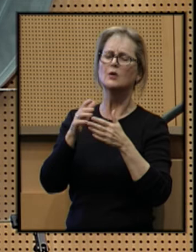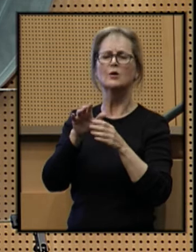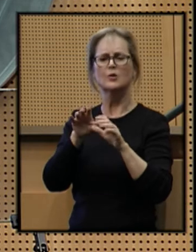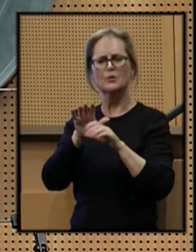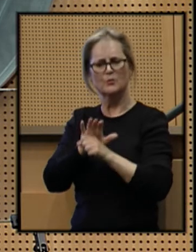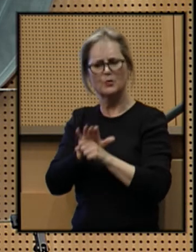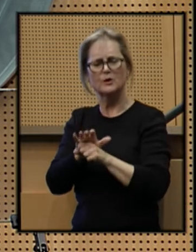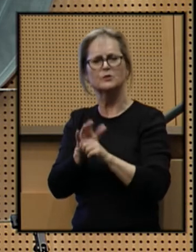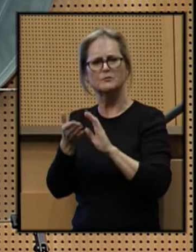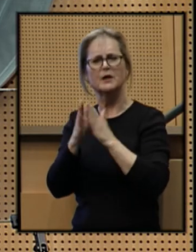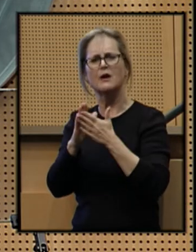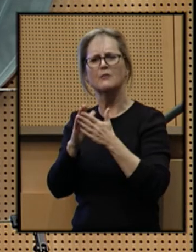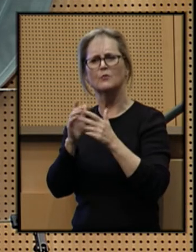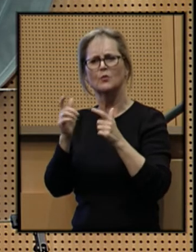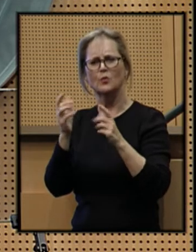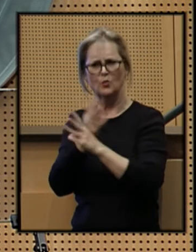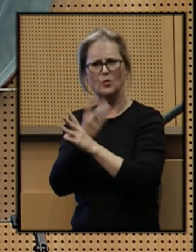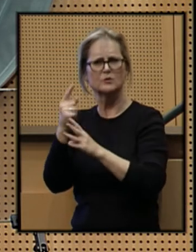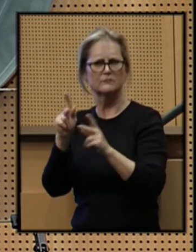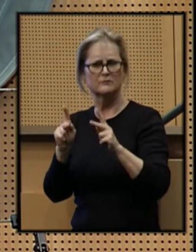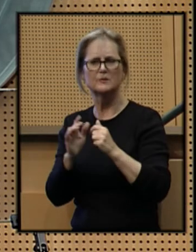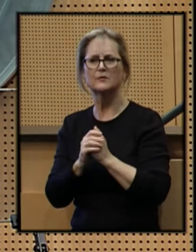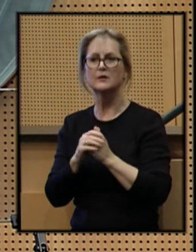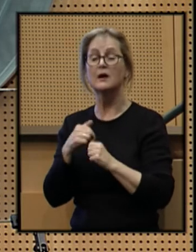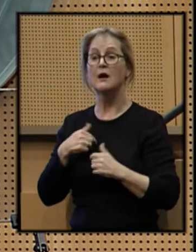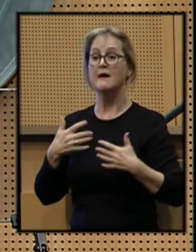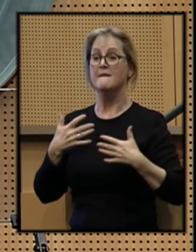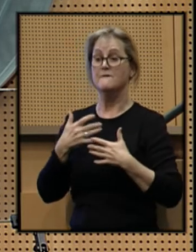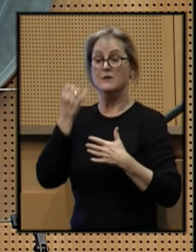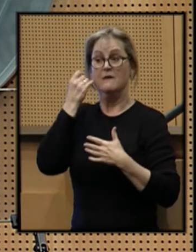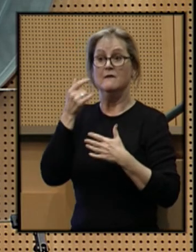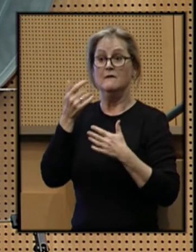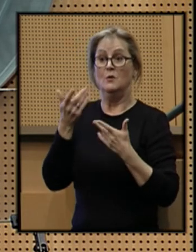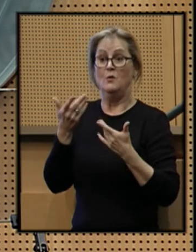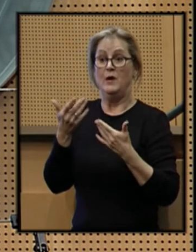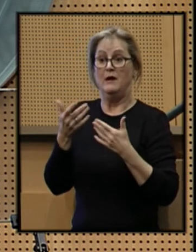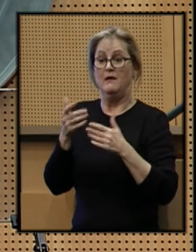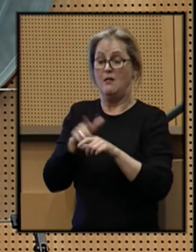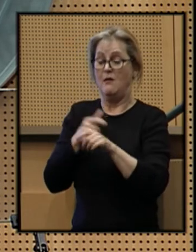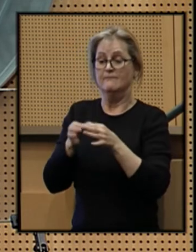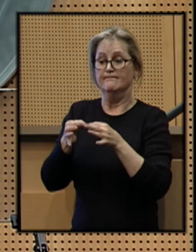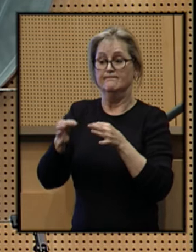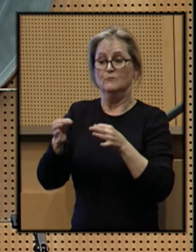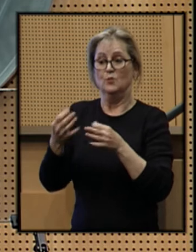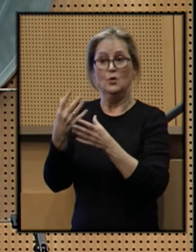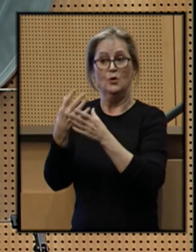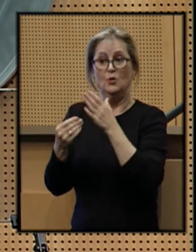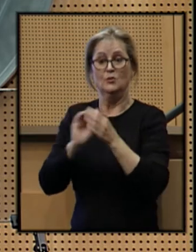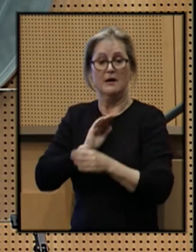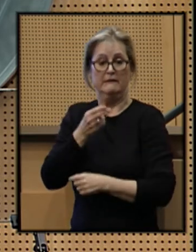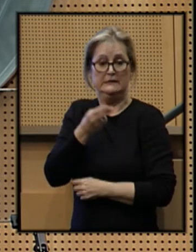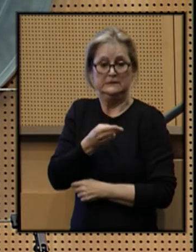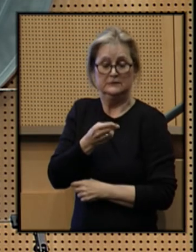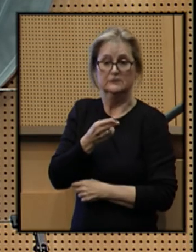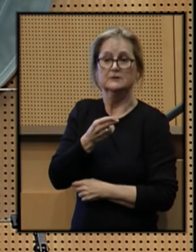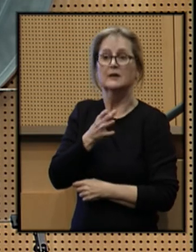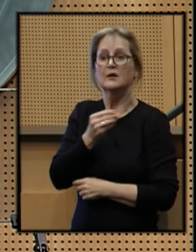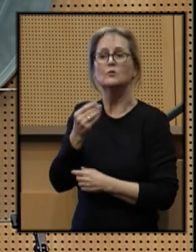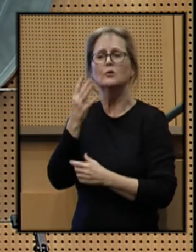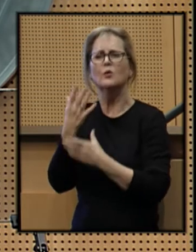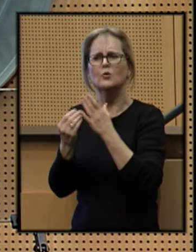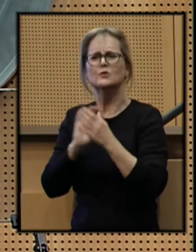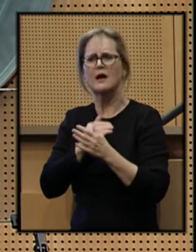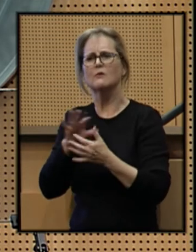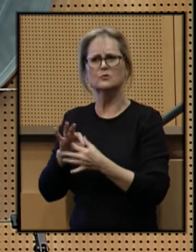become even greater. I fear that if we wait too long, we will lose our history, and we will